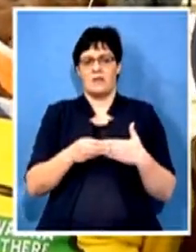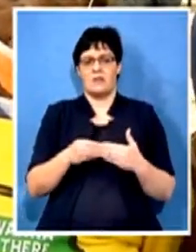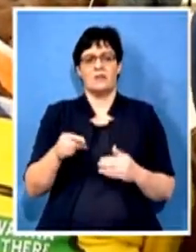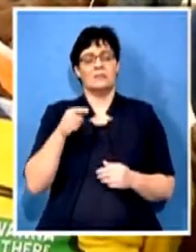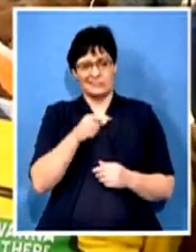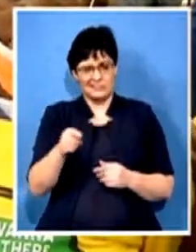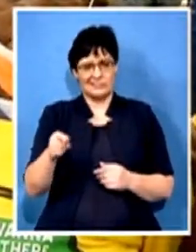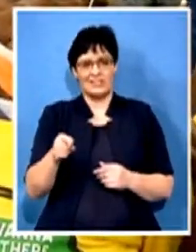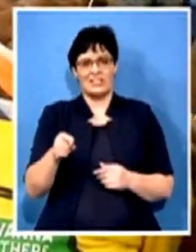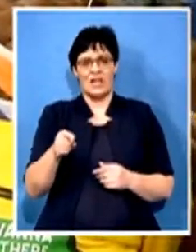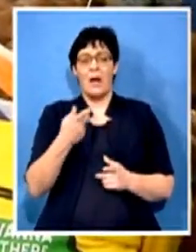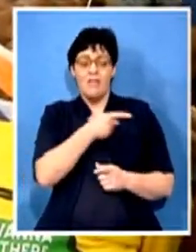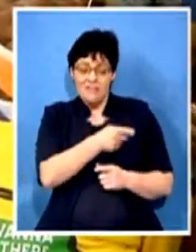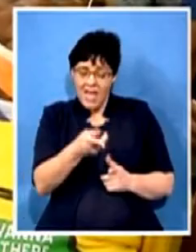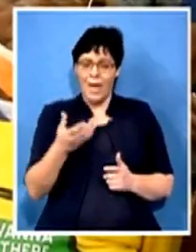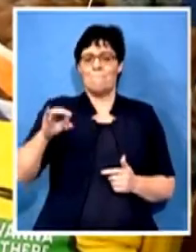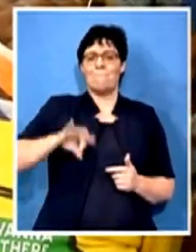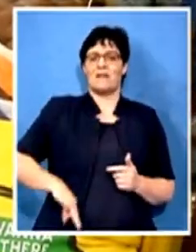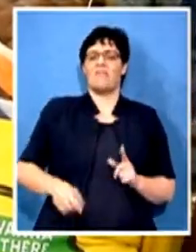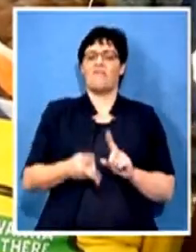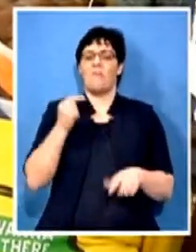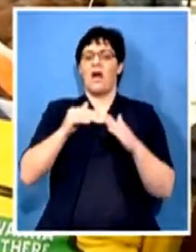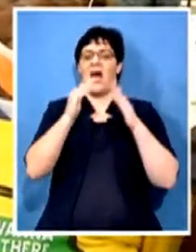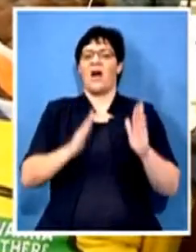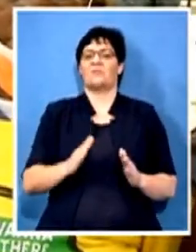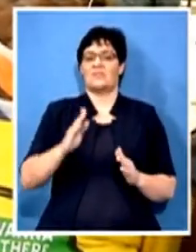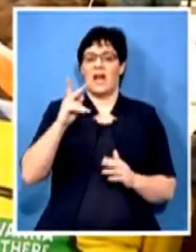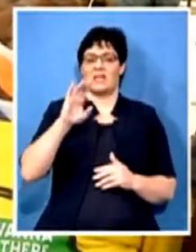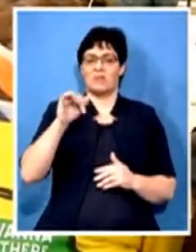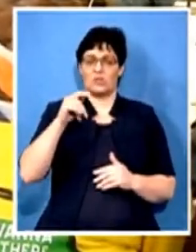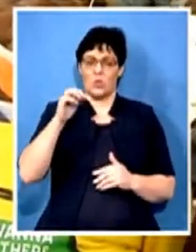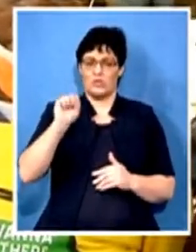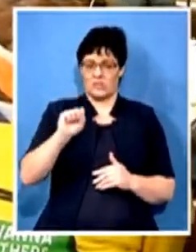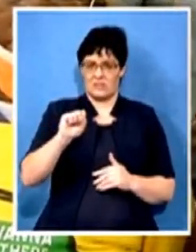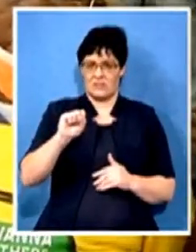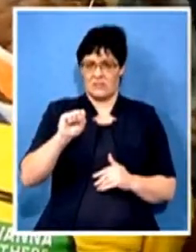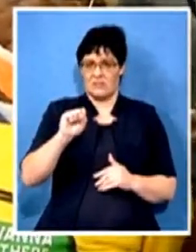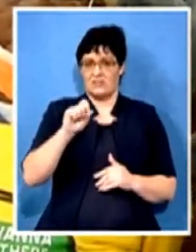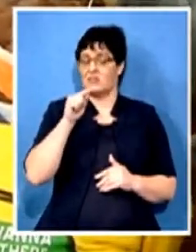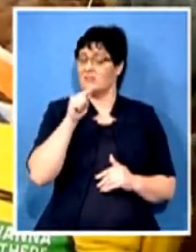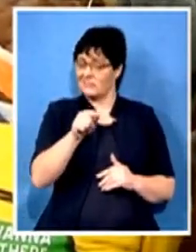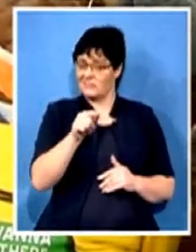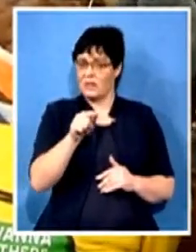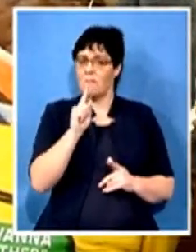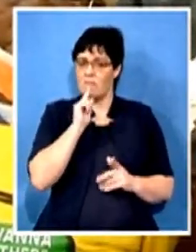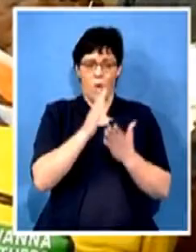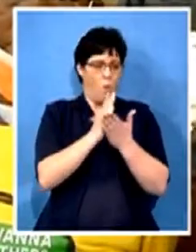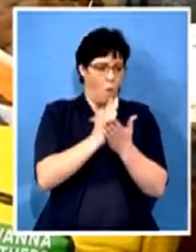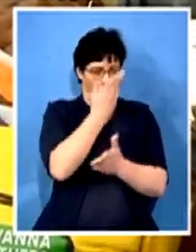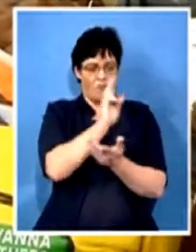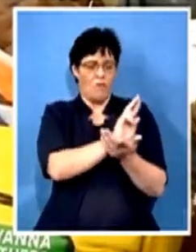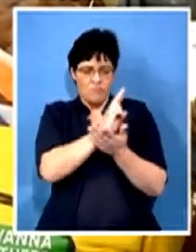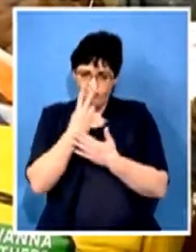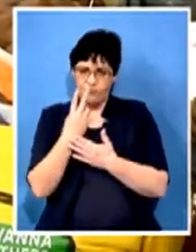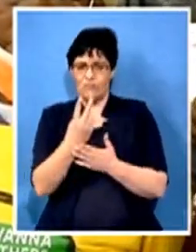asbestos roofs that were supposed to have been, you know, removed and replaced with other roofing structures,